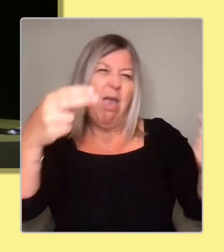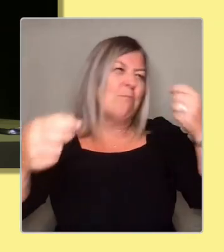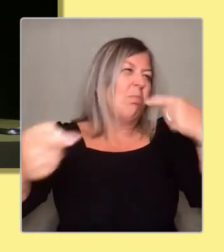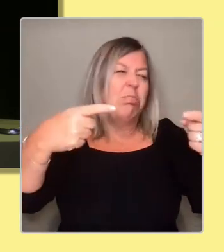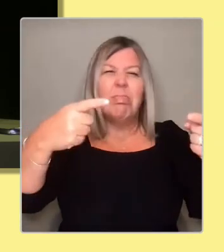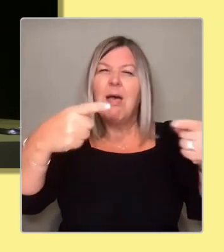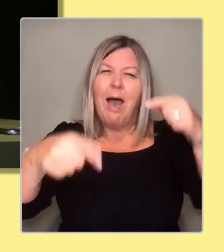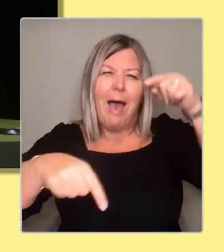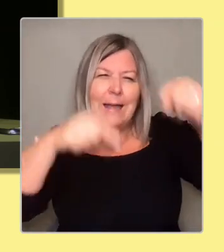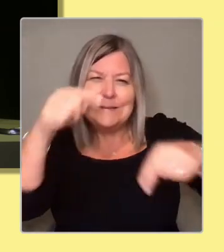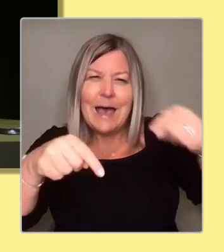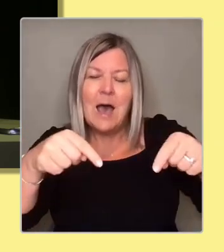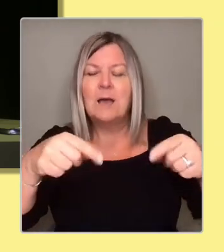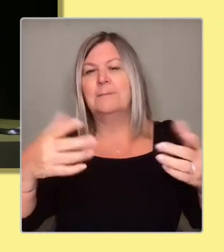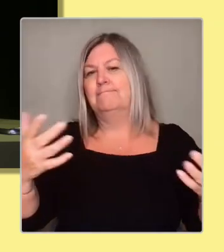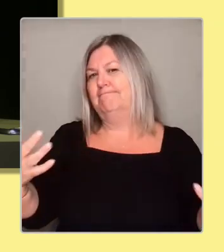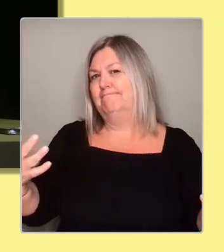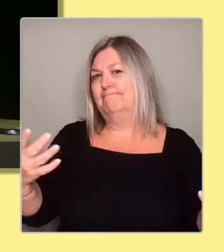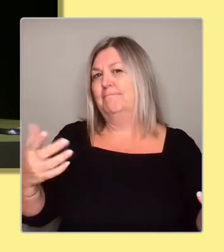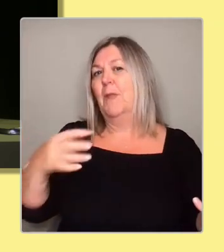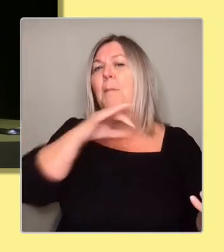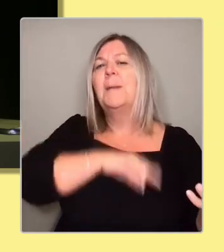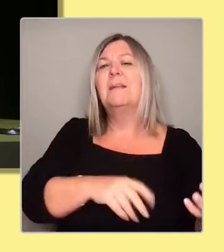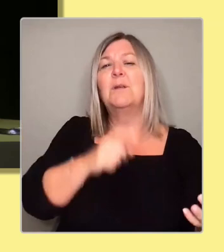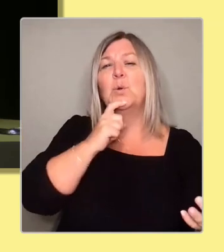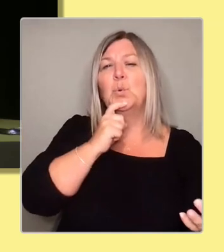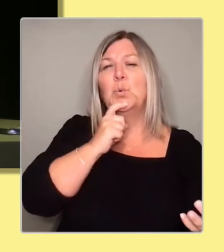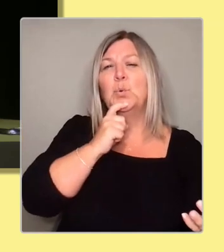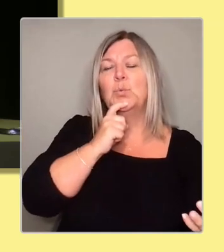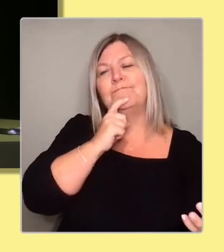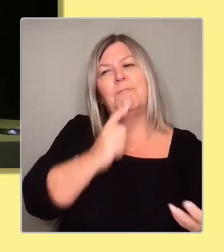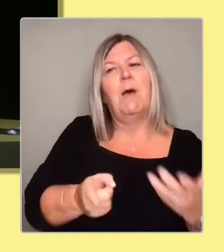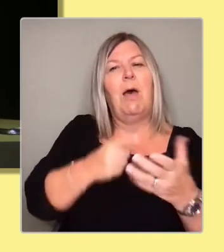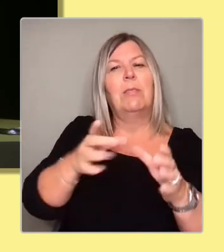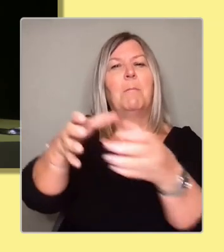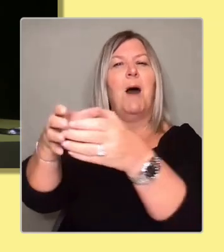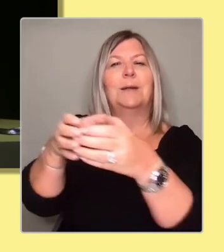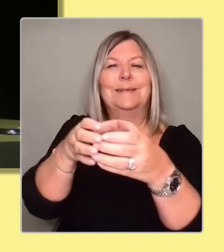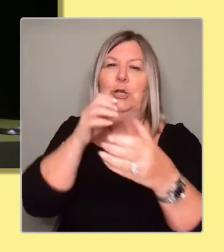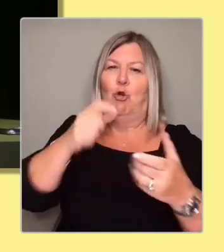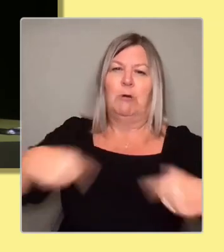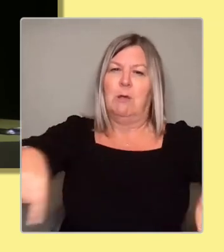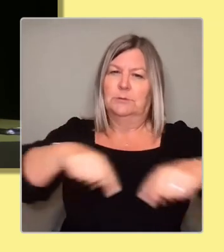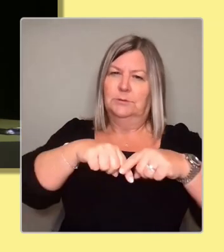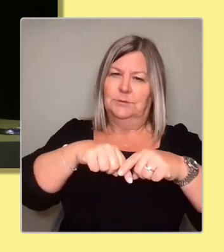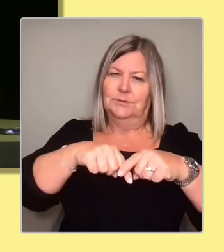our opponents. They don't benefit anybody else. So let me